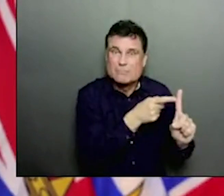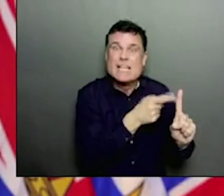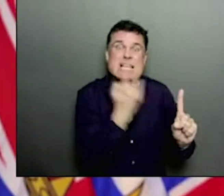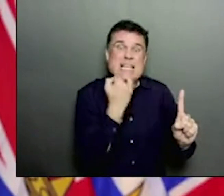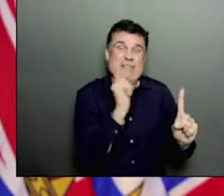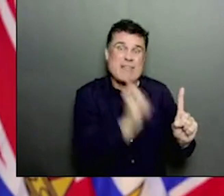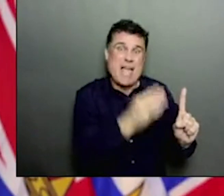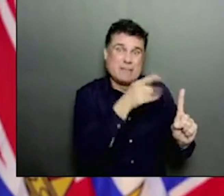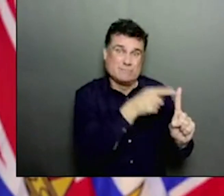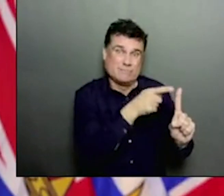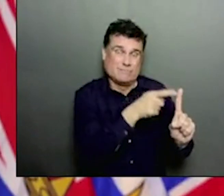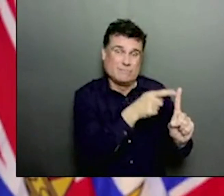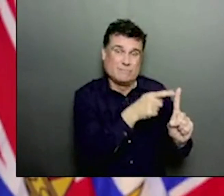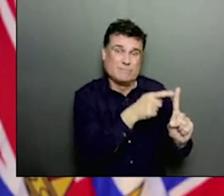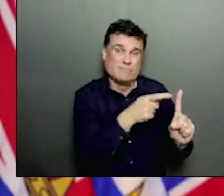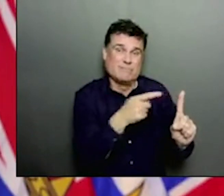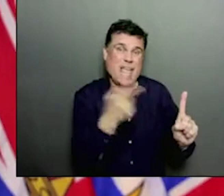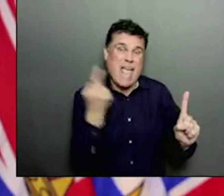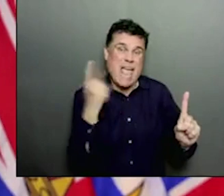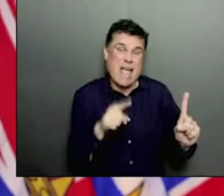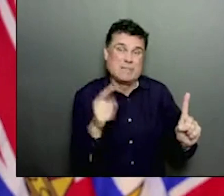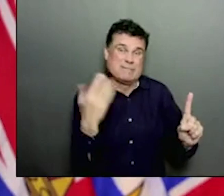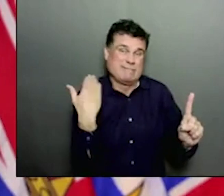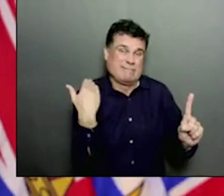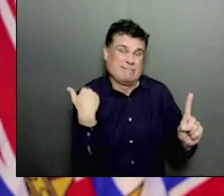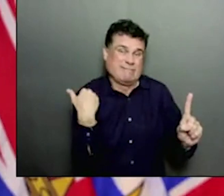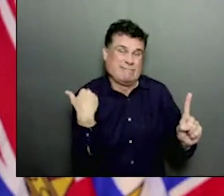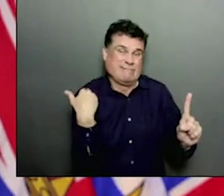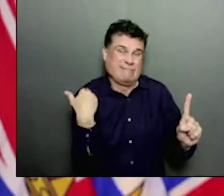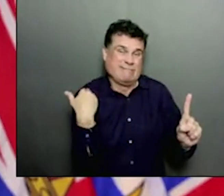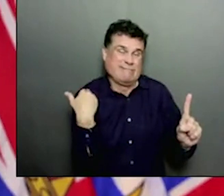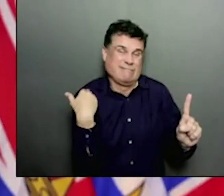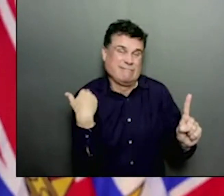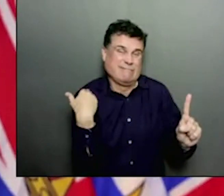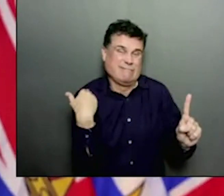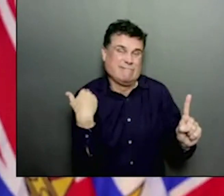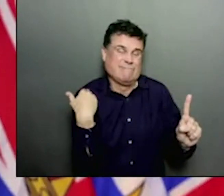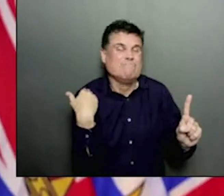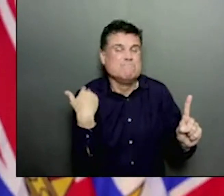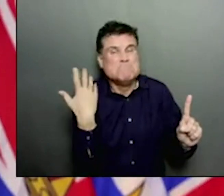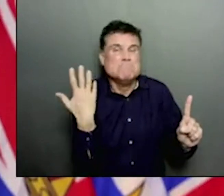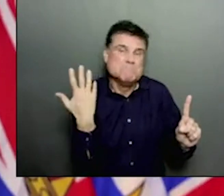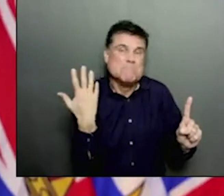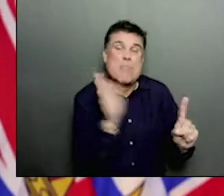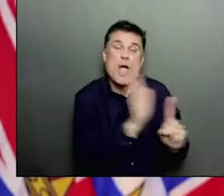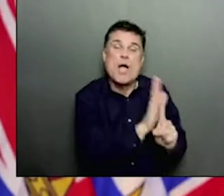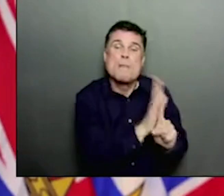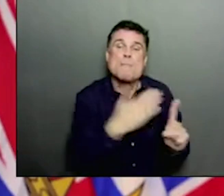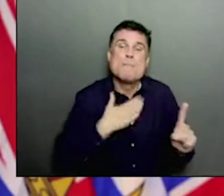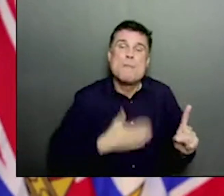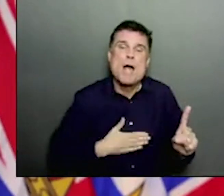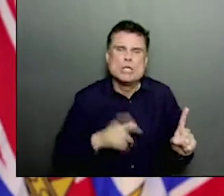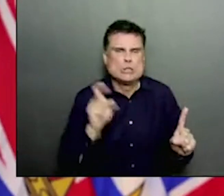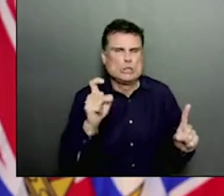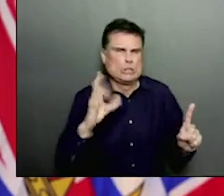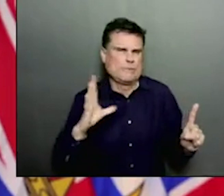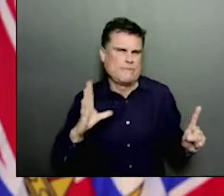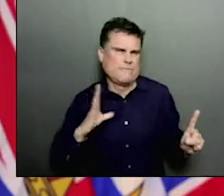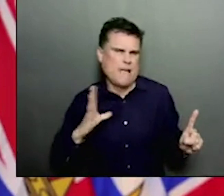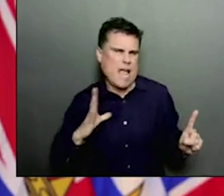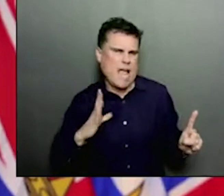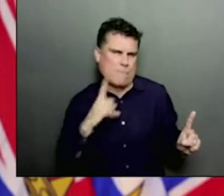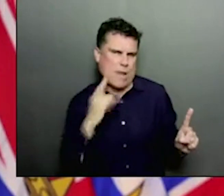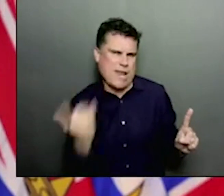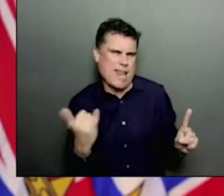for a period of time. So you may not be the first priority in that case. But yes, it certainly doesn't have any